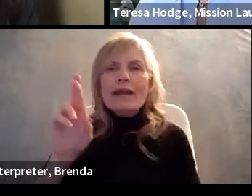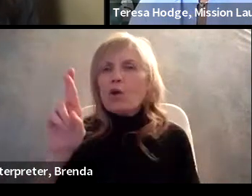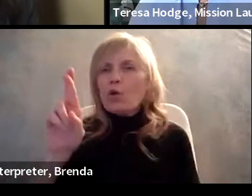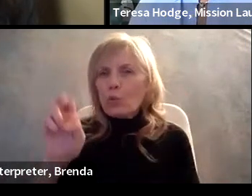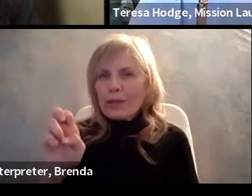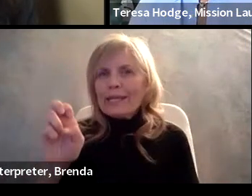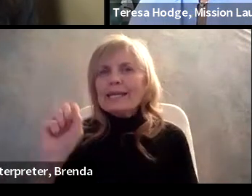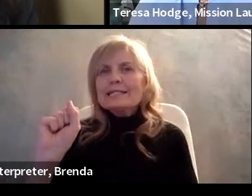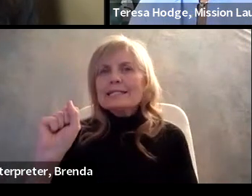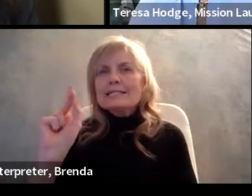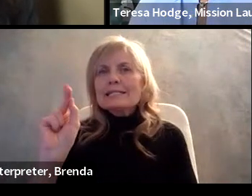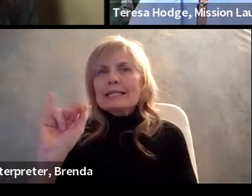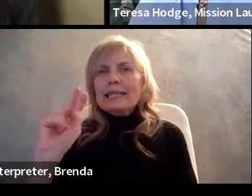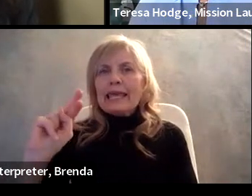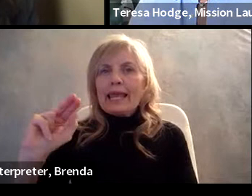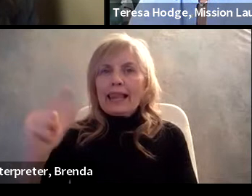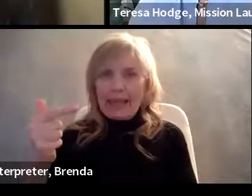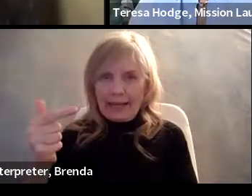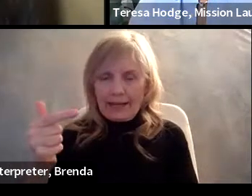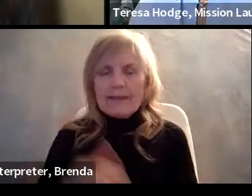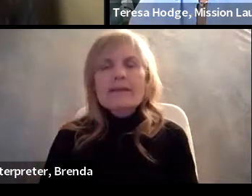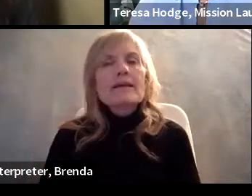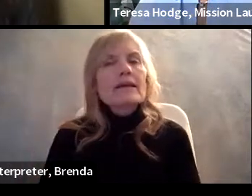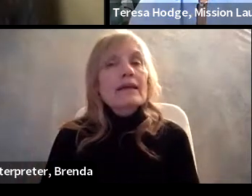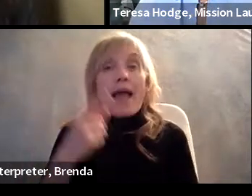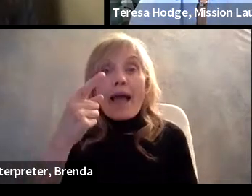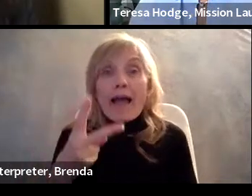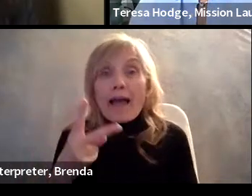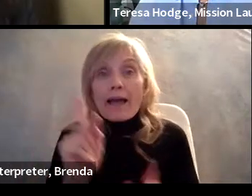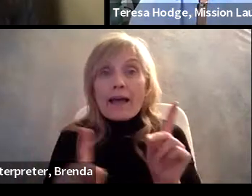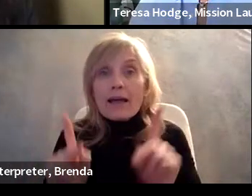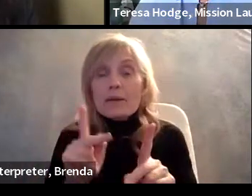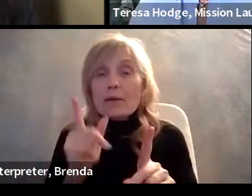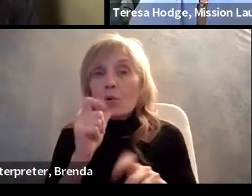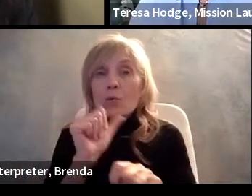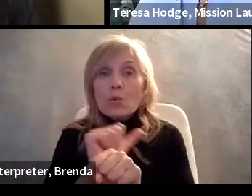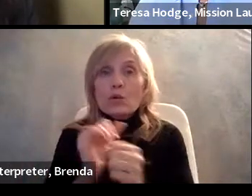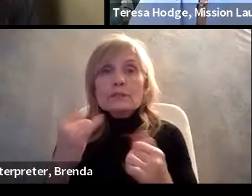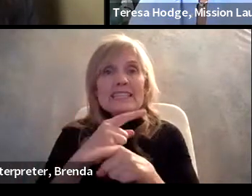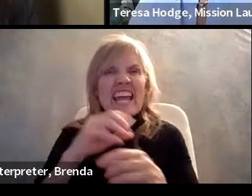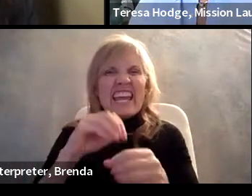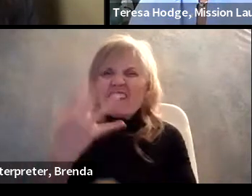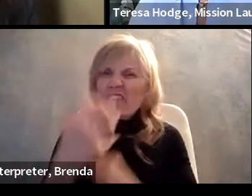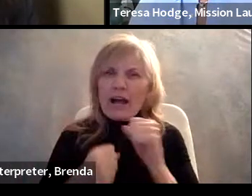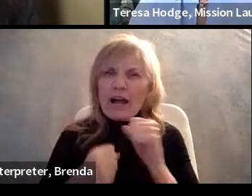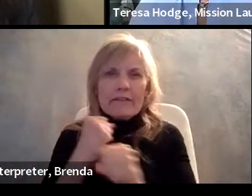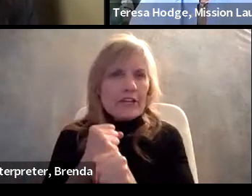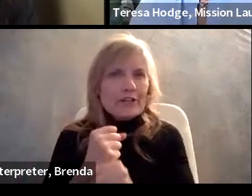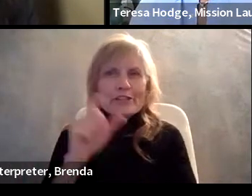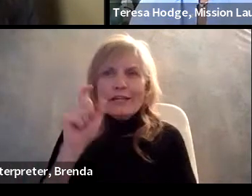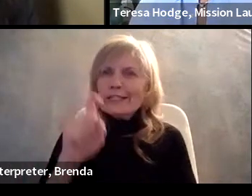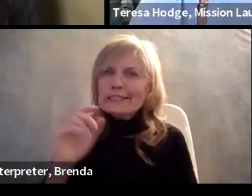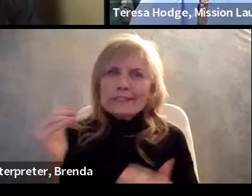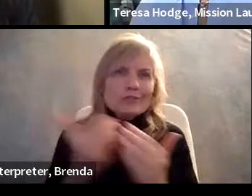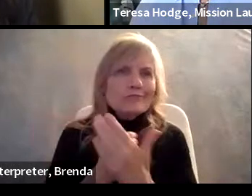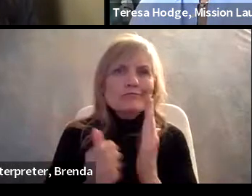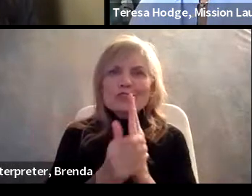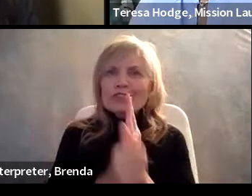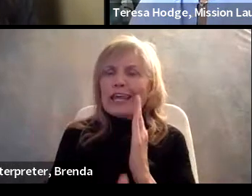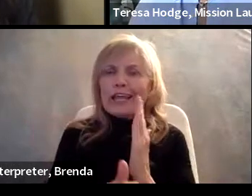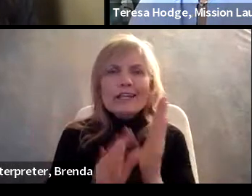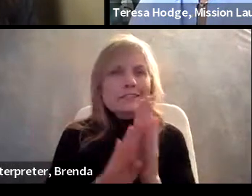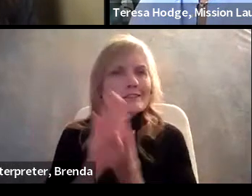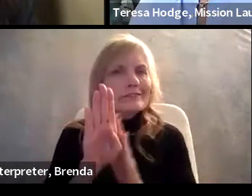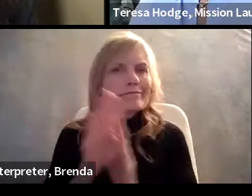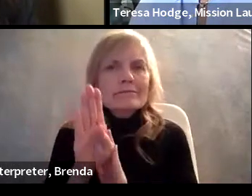the World Economic Forum estimates that half of employees today in five years will need to be upskilled. And so we just, I just want to,